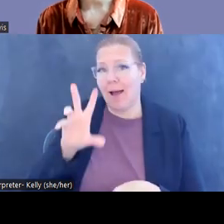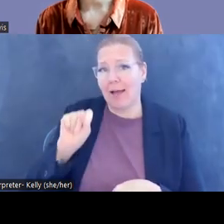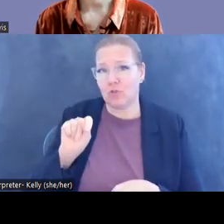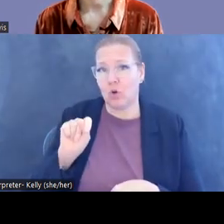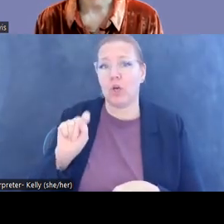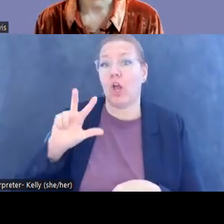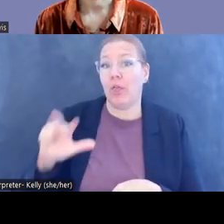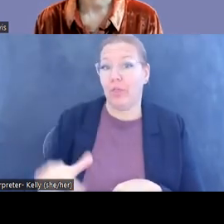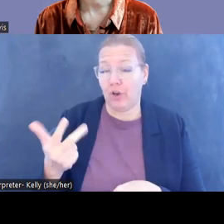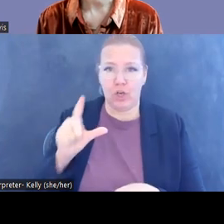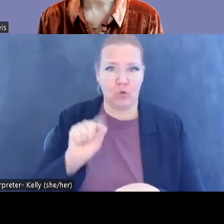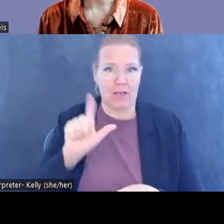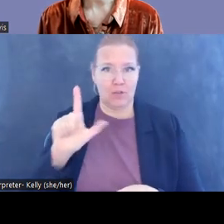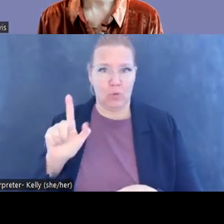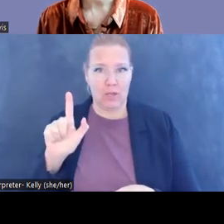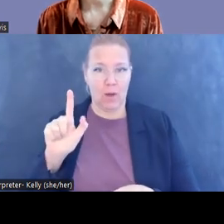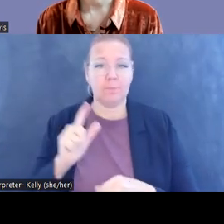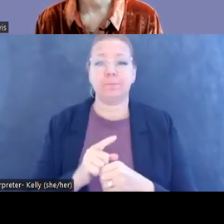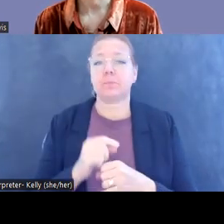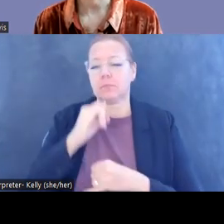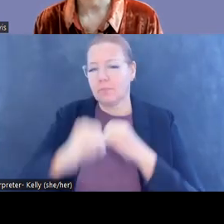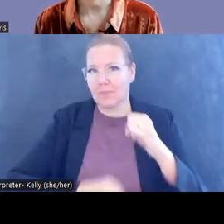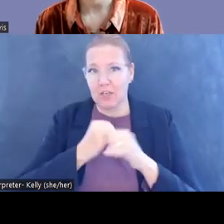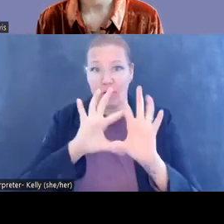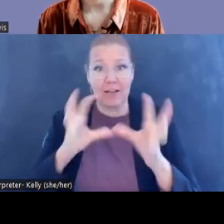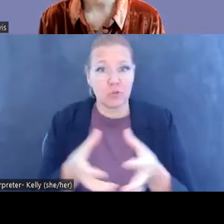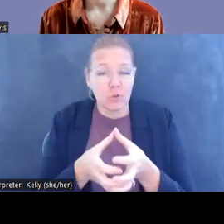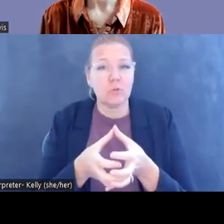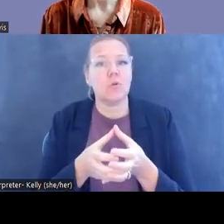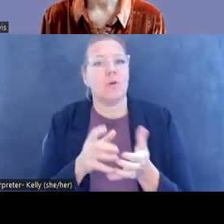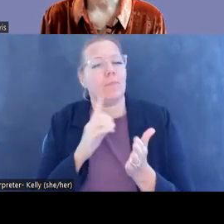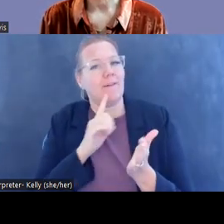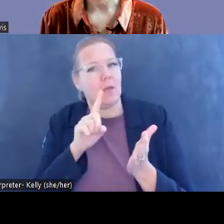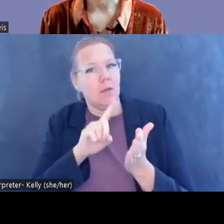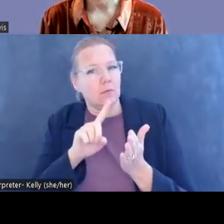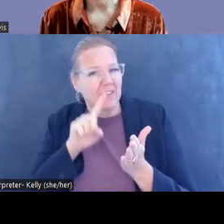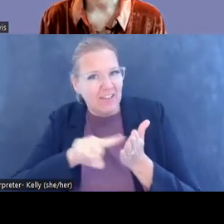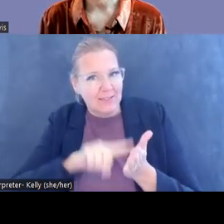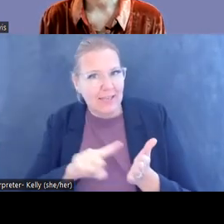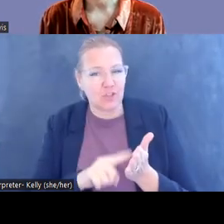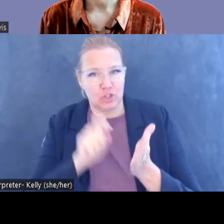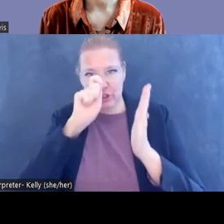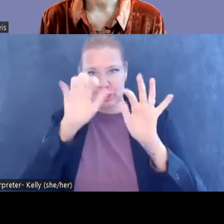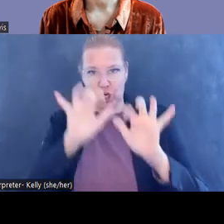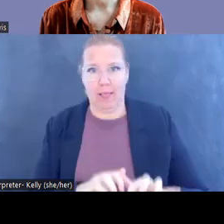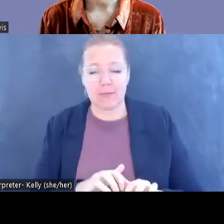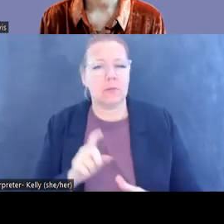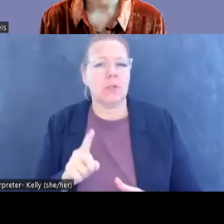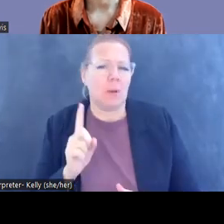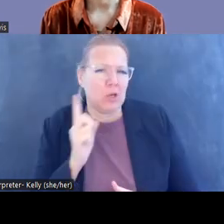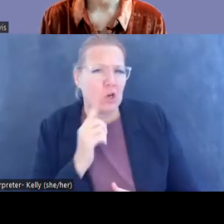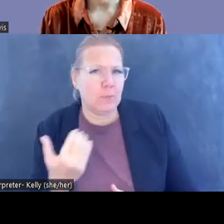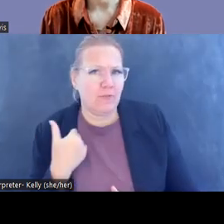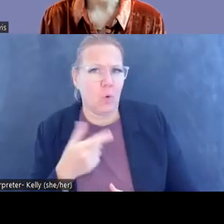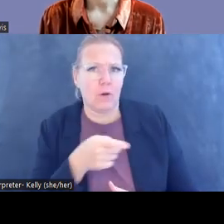October 3rd, 2021, the International Consortium of Investigative Journalists, you may have heard about them before because they broke the